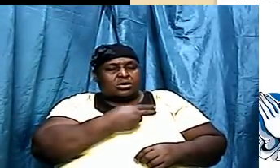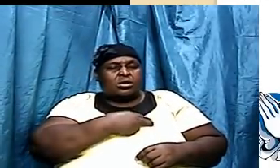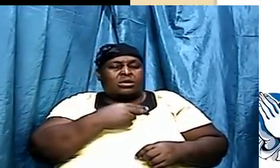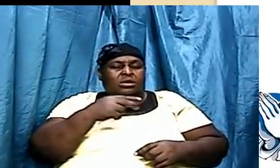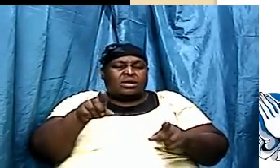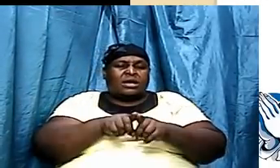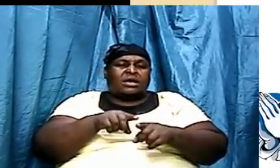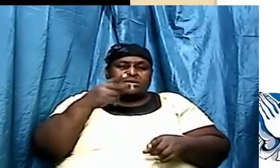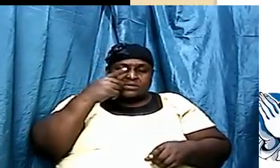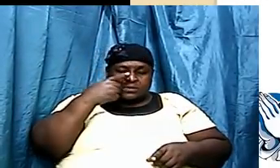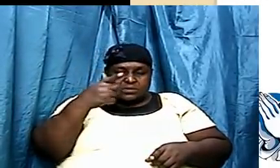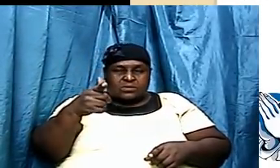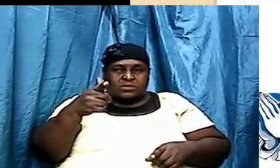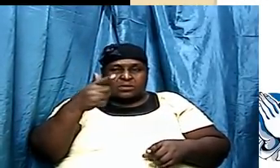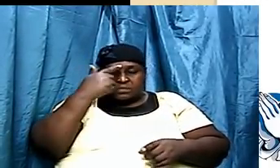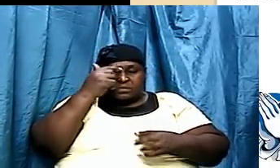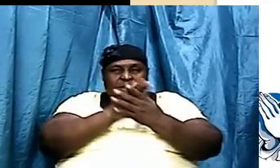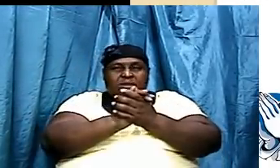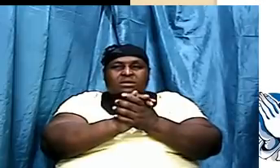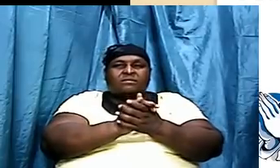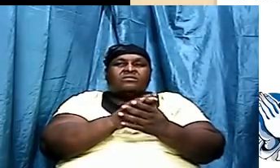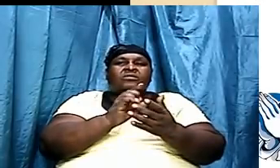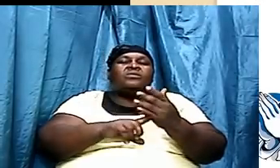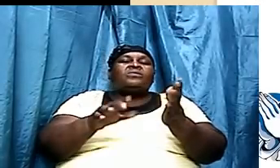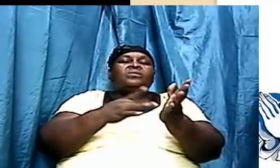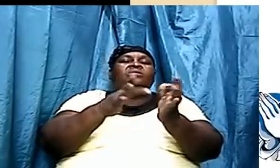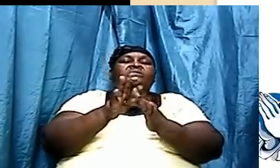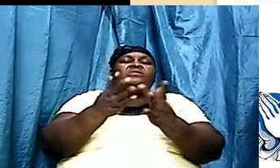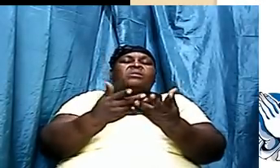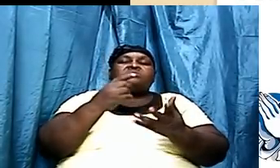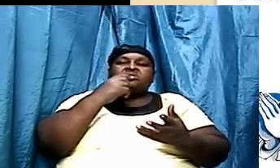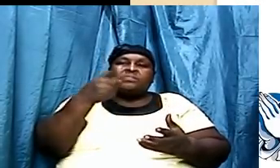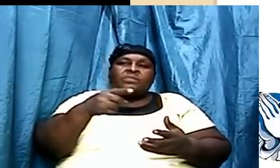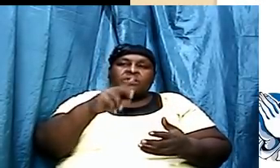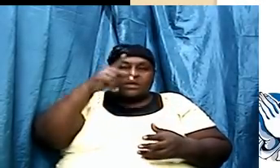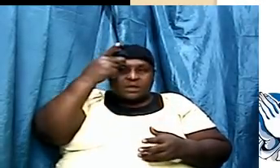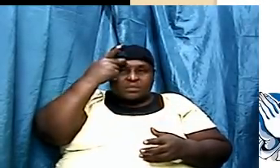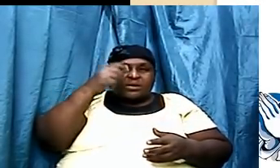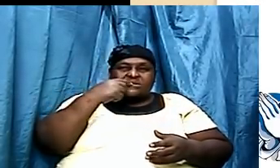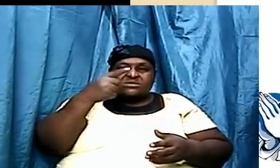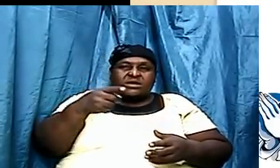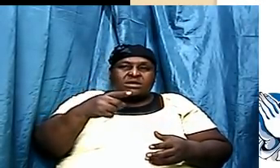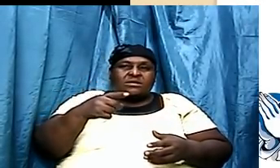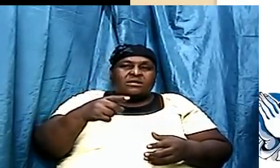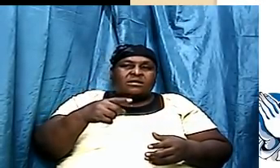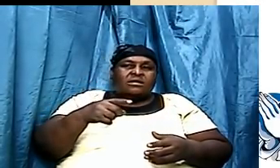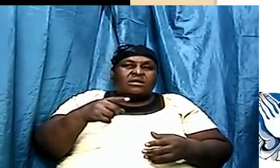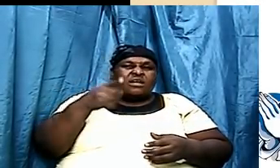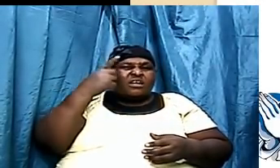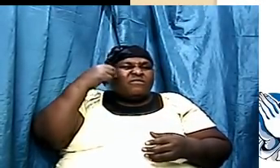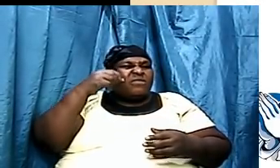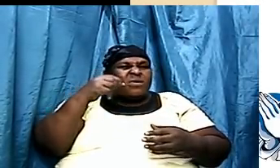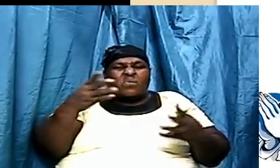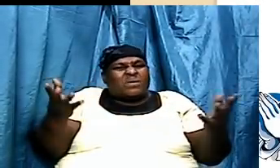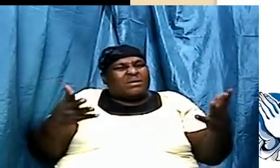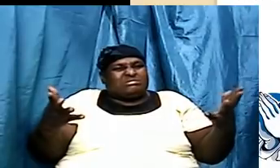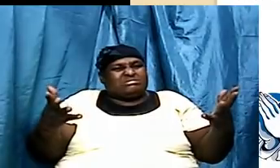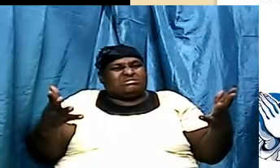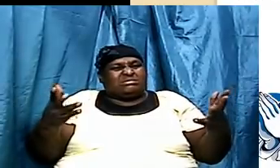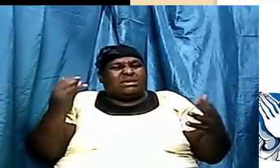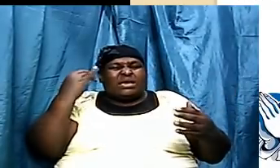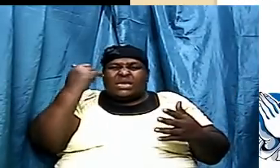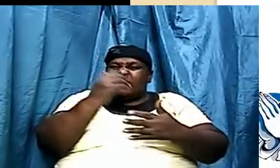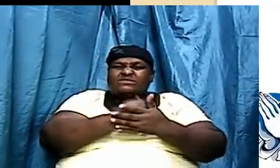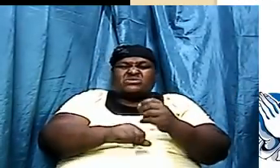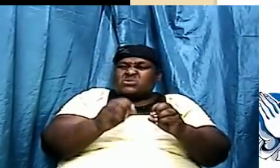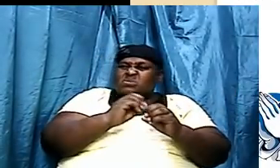believing what this Bible says. Paul says, for what if some did not believe? And he asked a question. In other